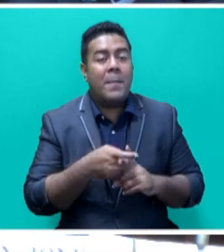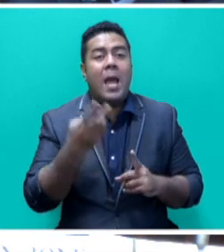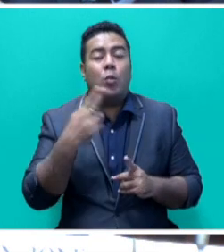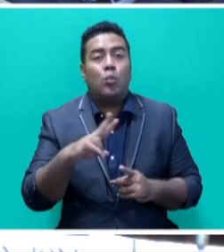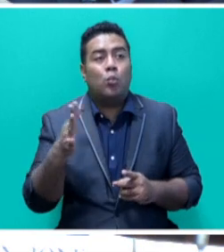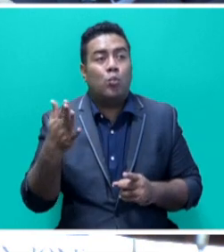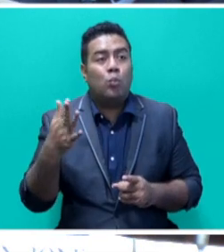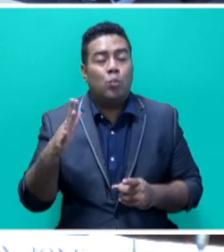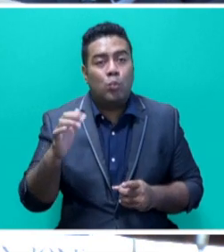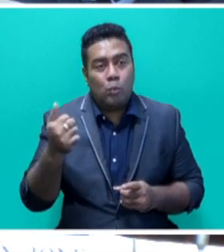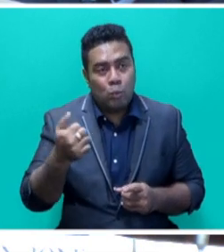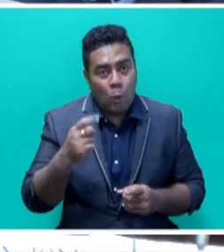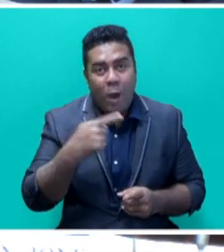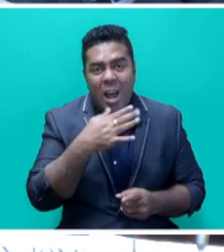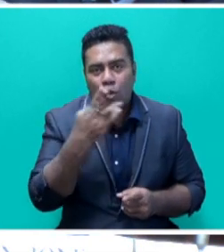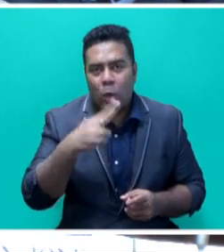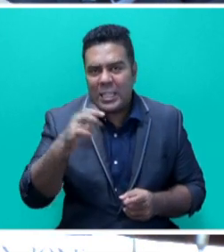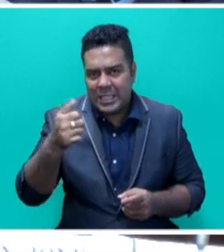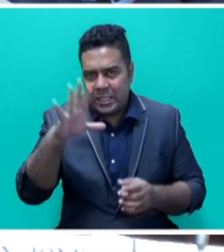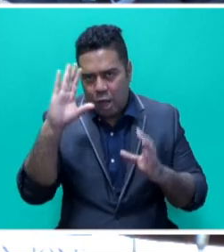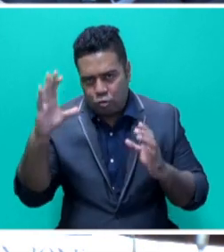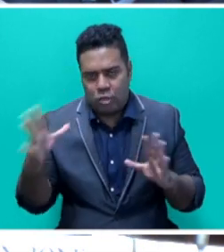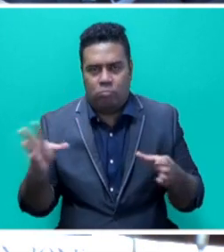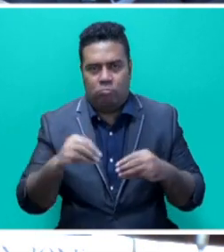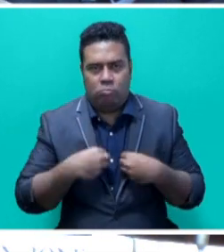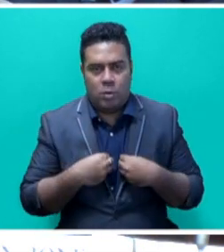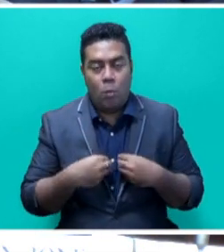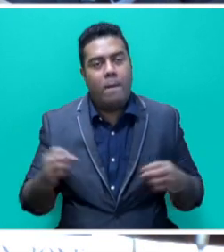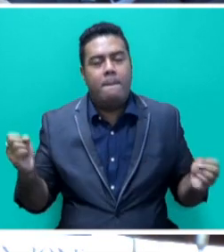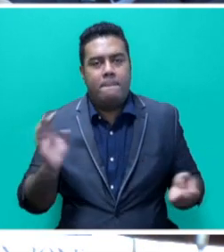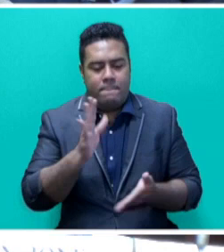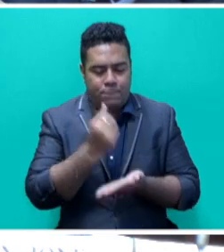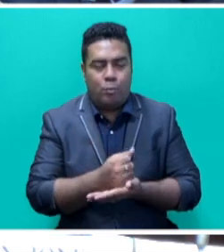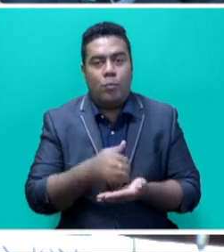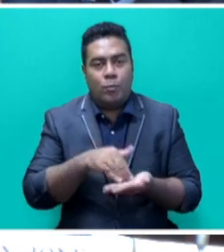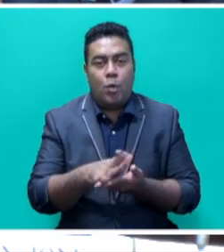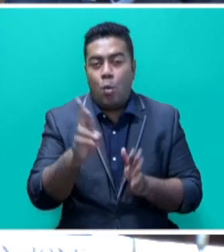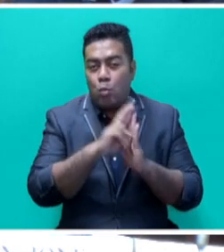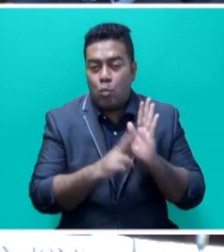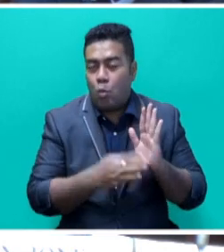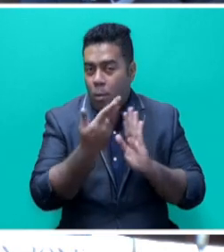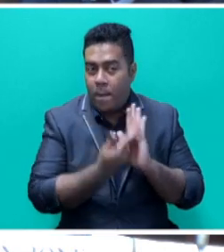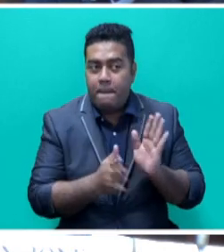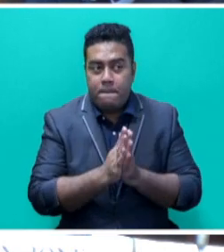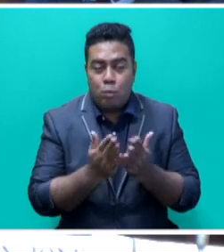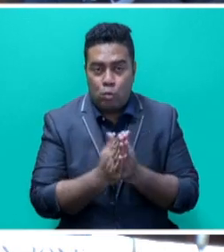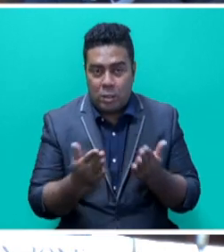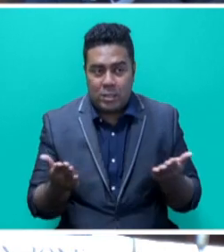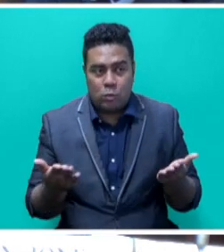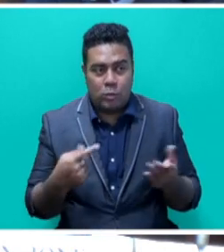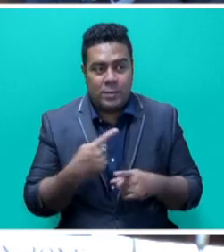important task for COP26, Mr Speaker, sir, is to finalise the Paris Agreement rulebook, which guides implementation of the agreement.